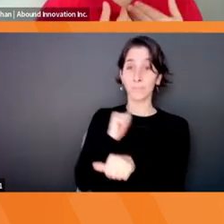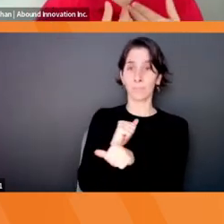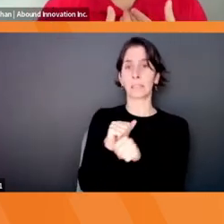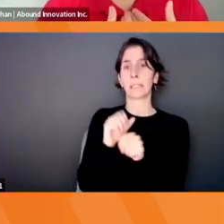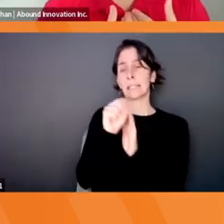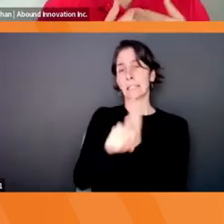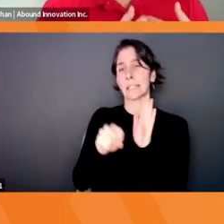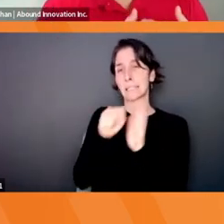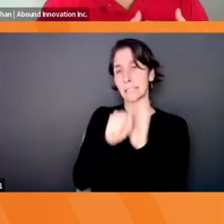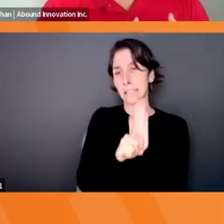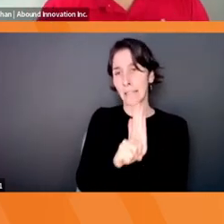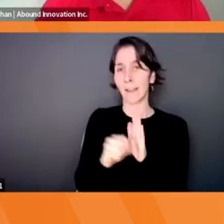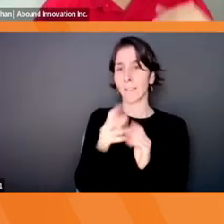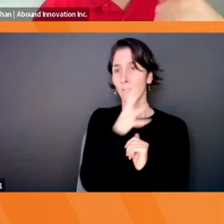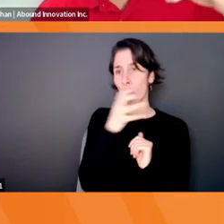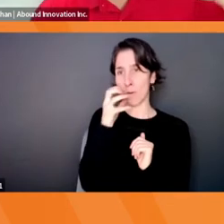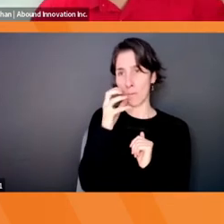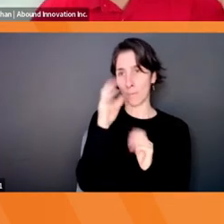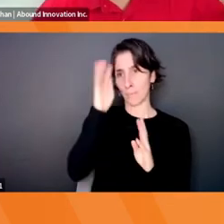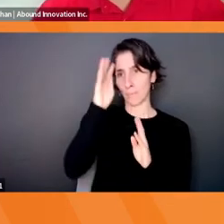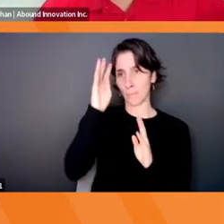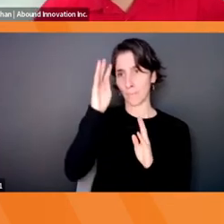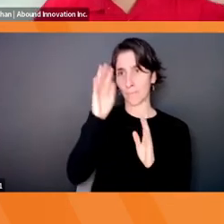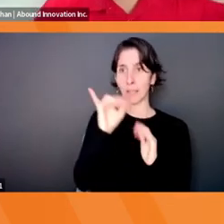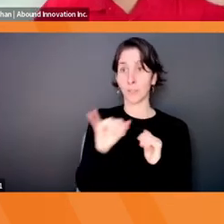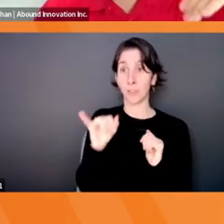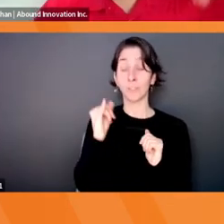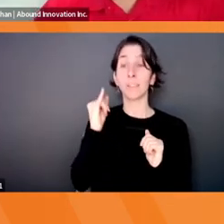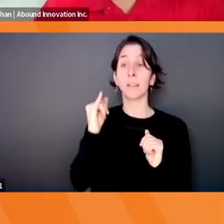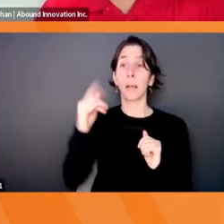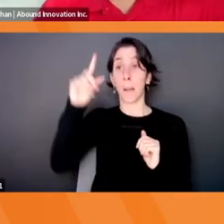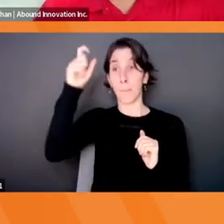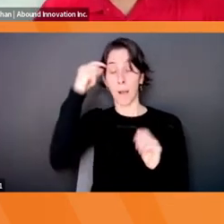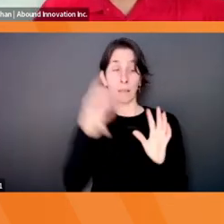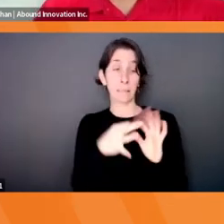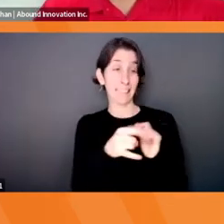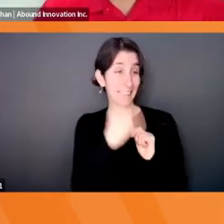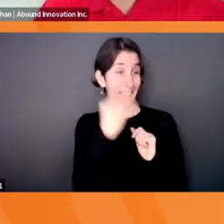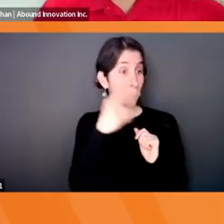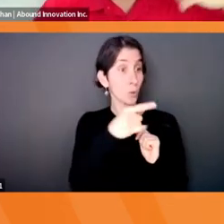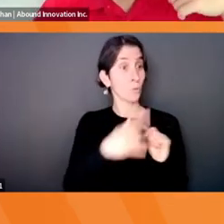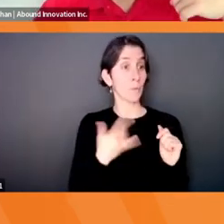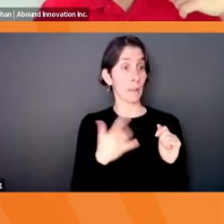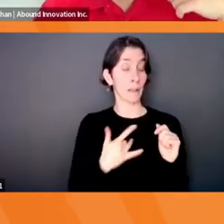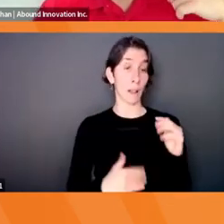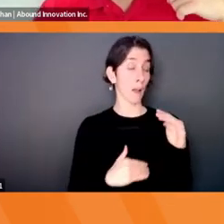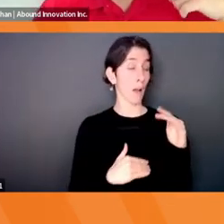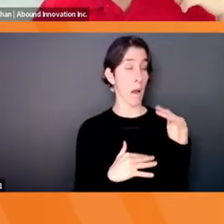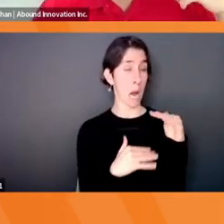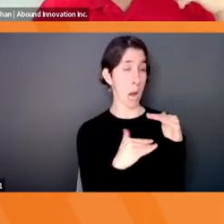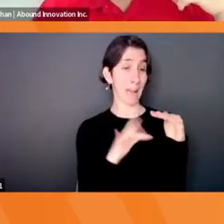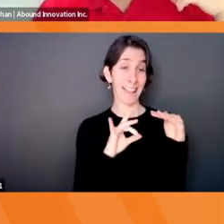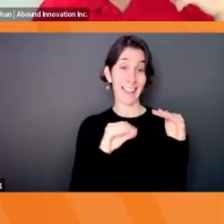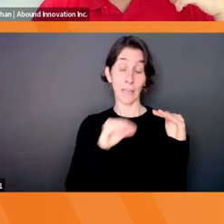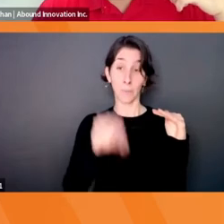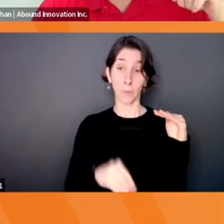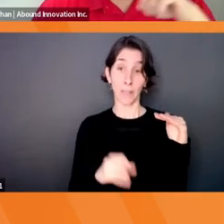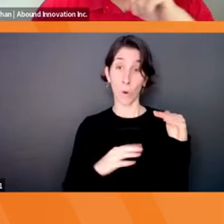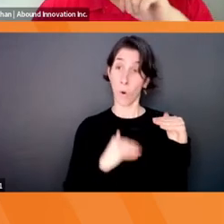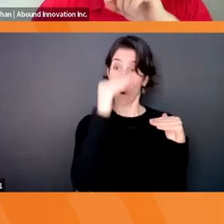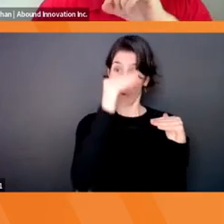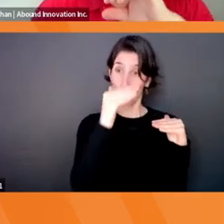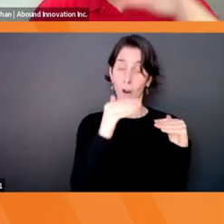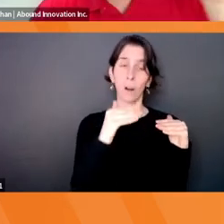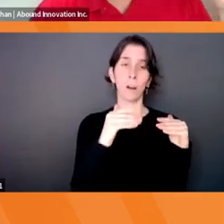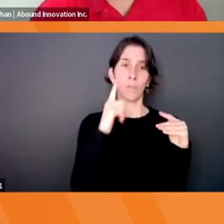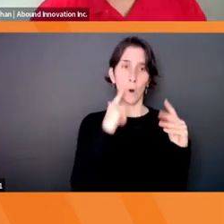my boss told me if you're ever at 80% or more in terms of capacity, you have to let me know, and I'm